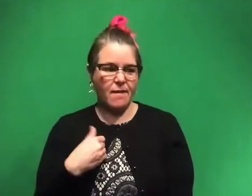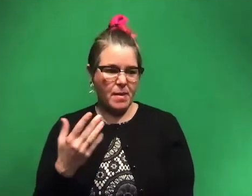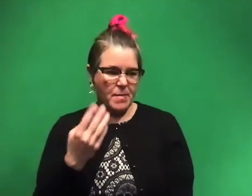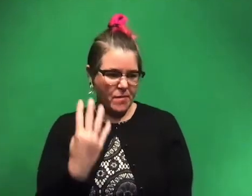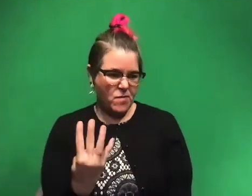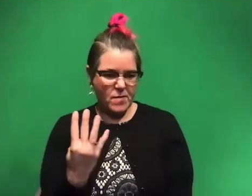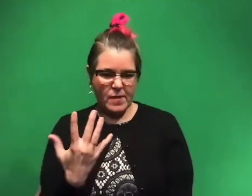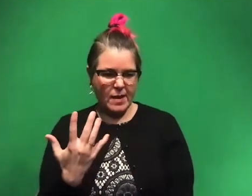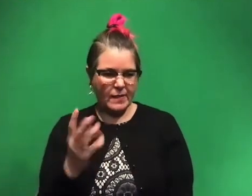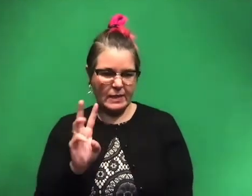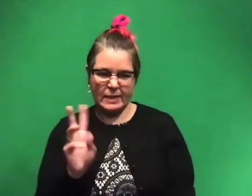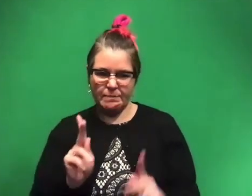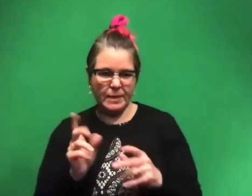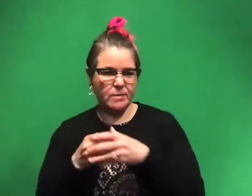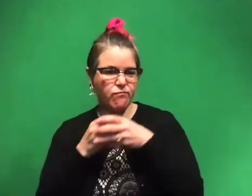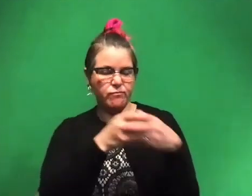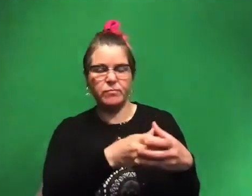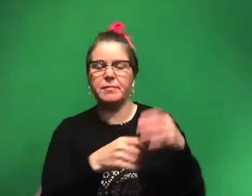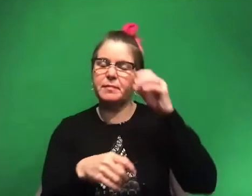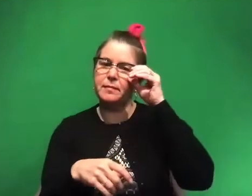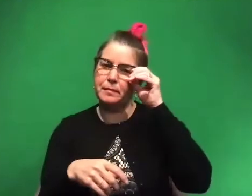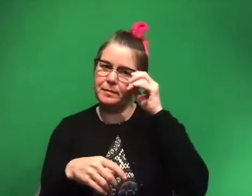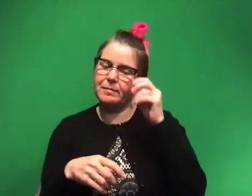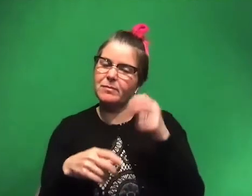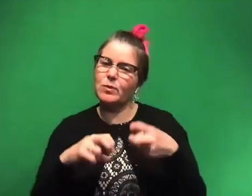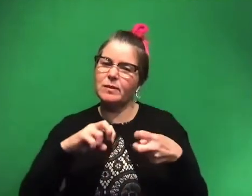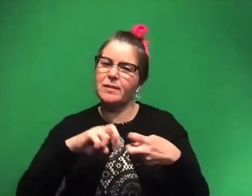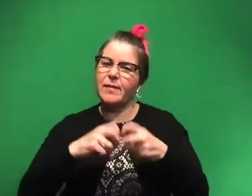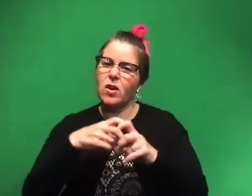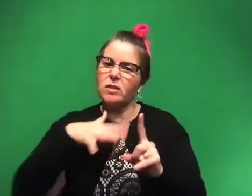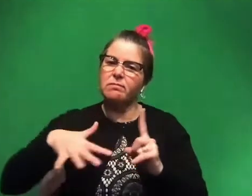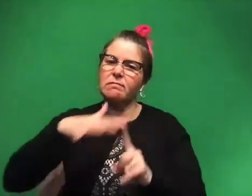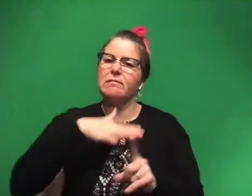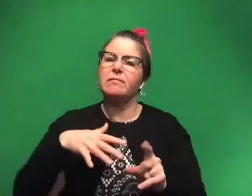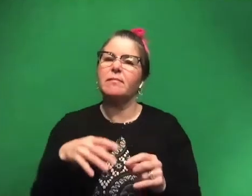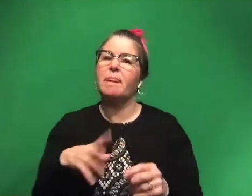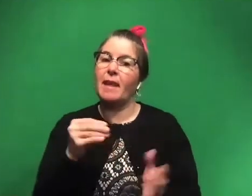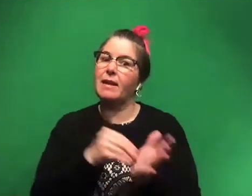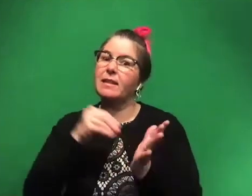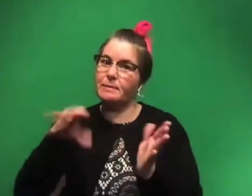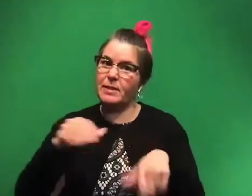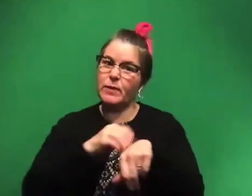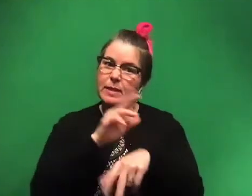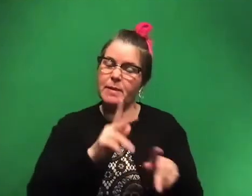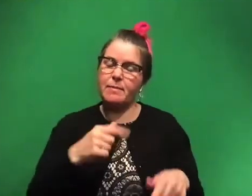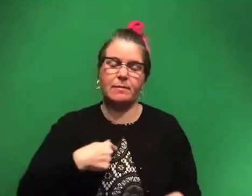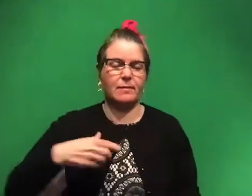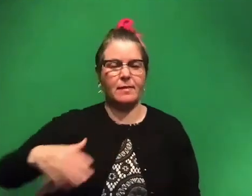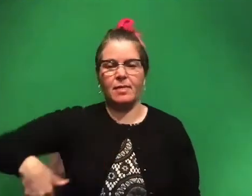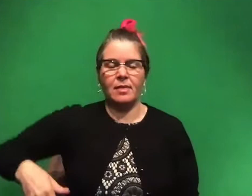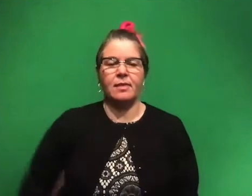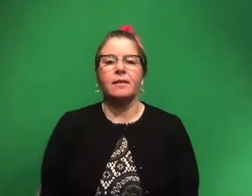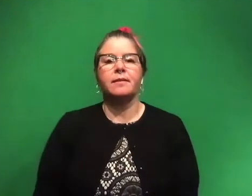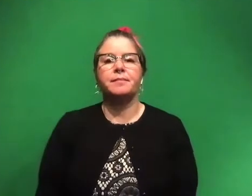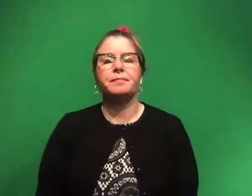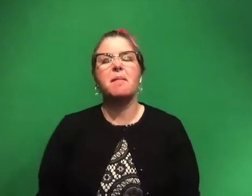or five, six people out there and it's very difficult conditions, um, and expensive to send. So I haven't been out there, but that's where